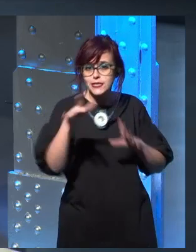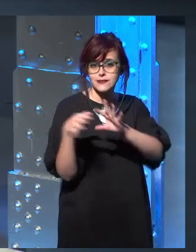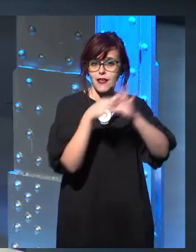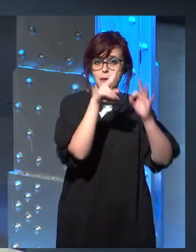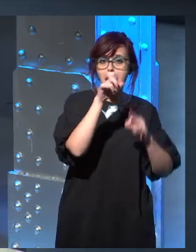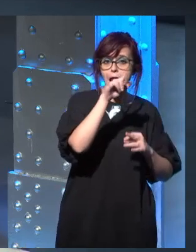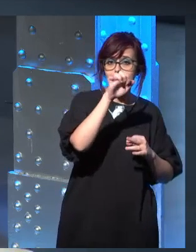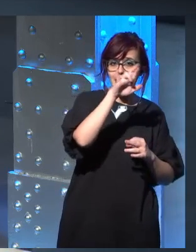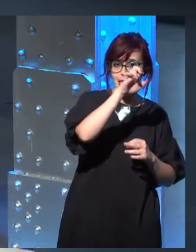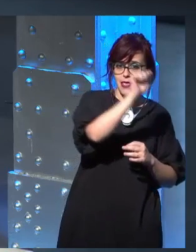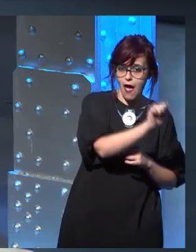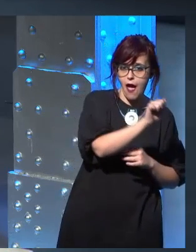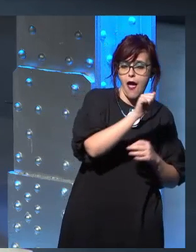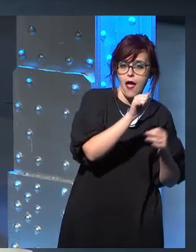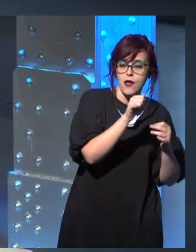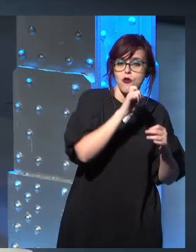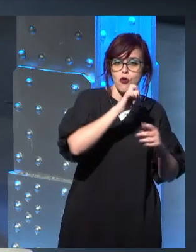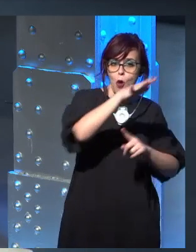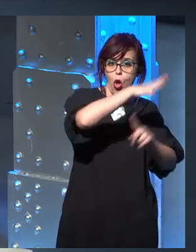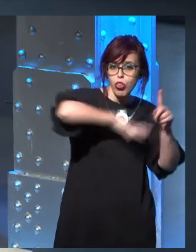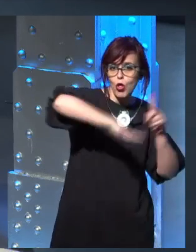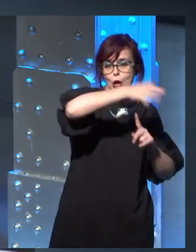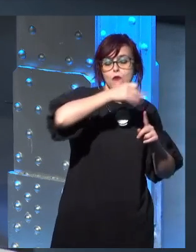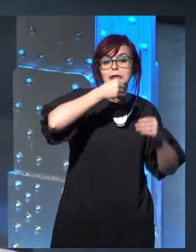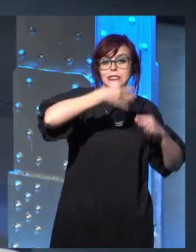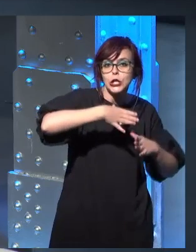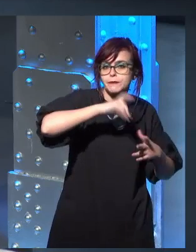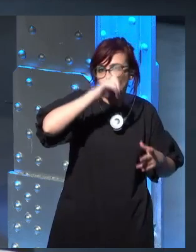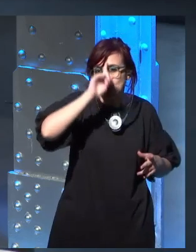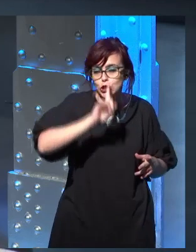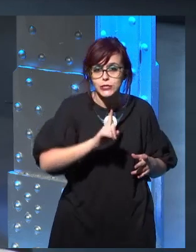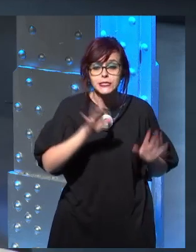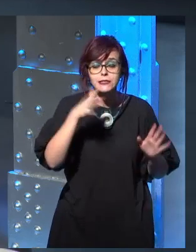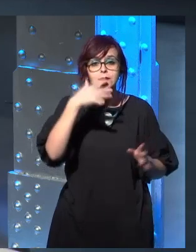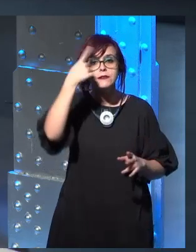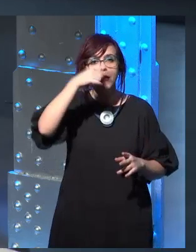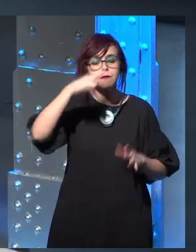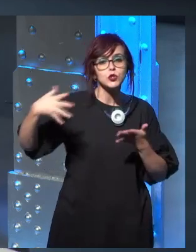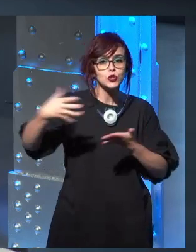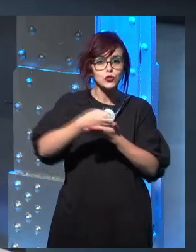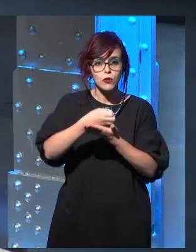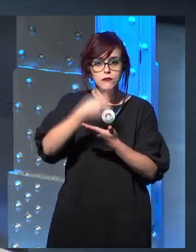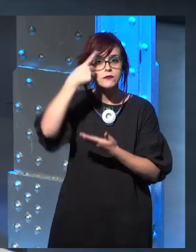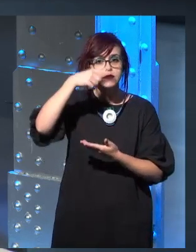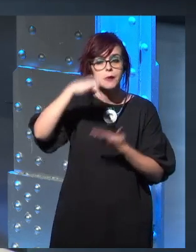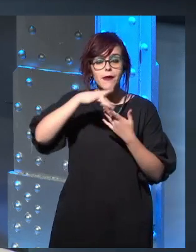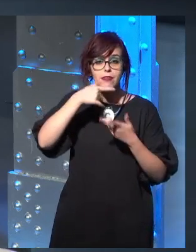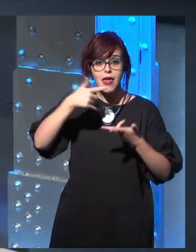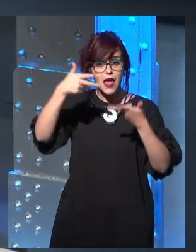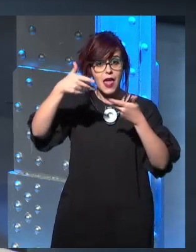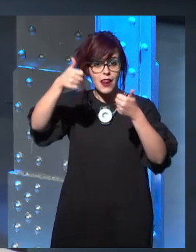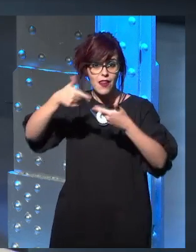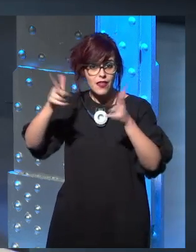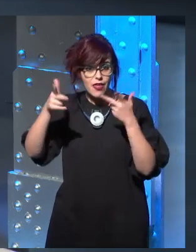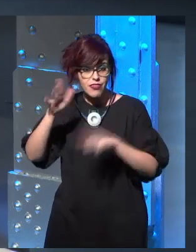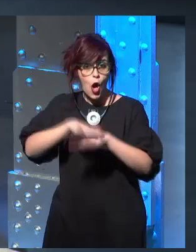said, I mean, we've always helped everyone who has a license from George or who has rights from George to produce things. We've helped comic book